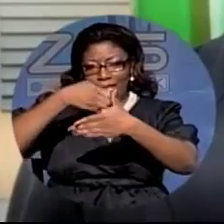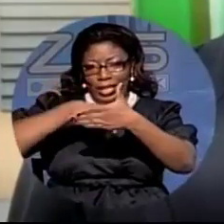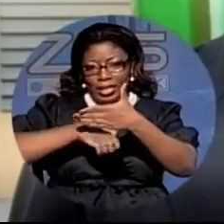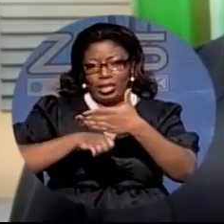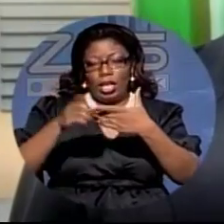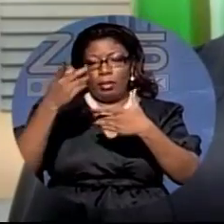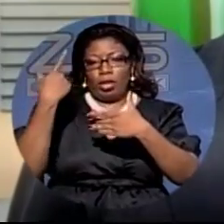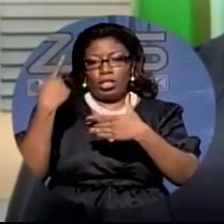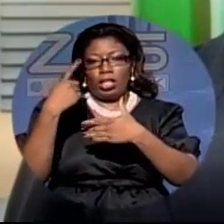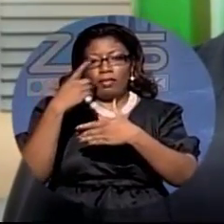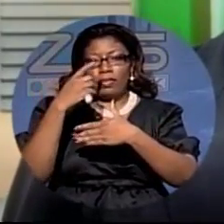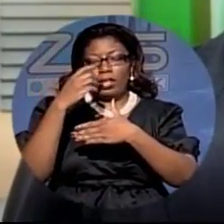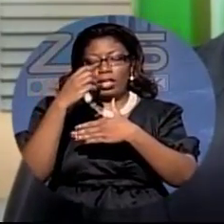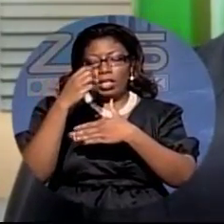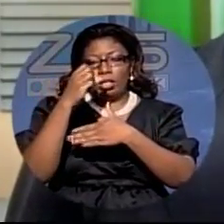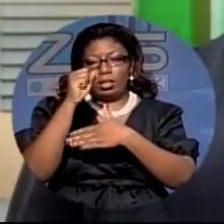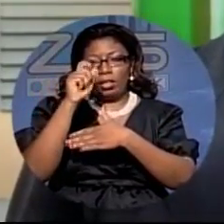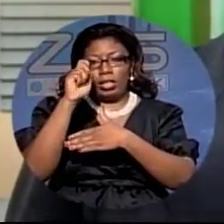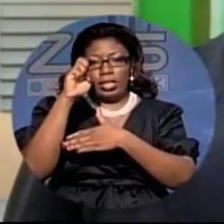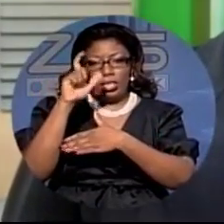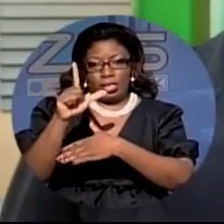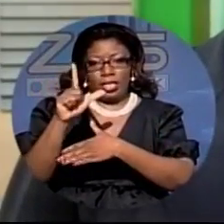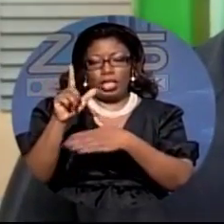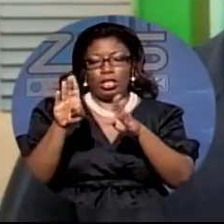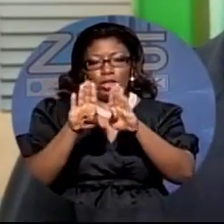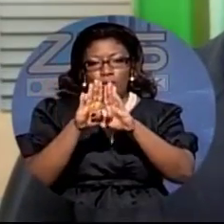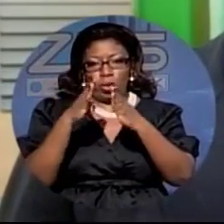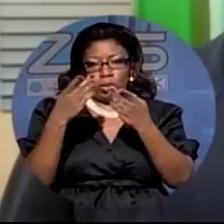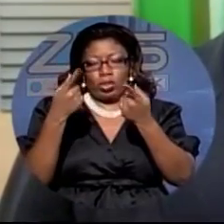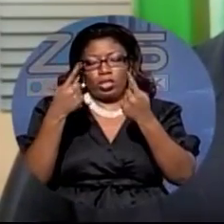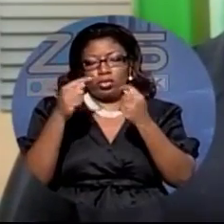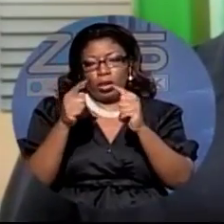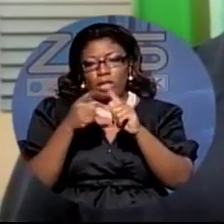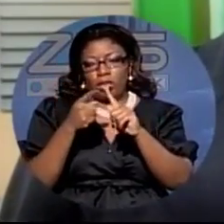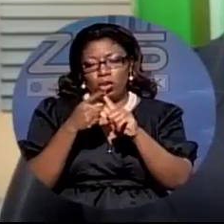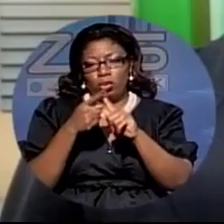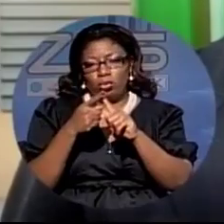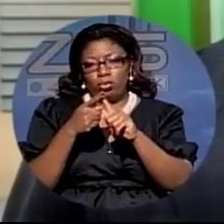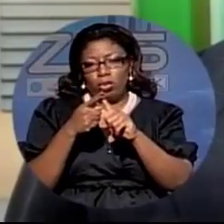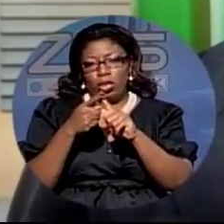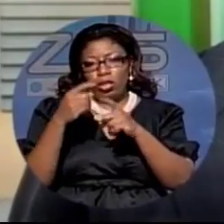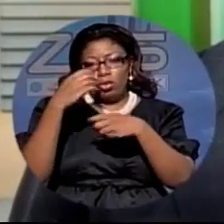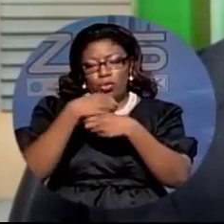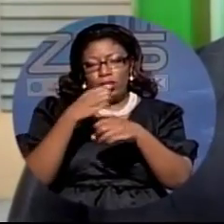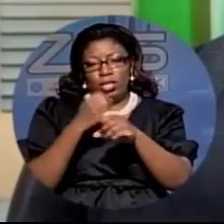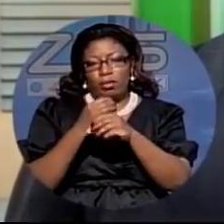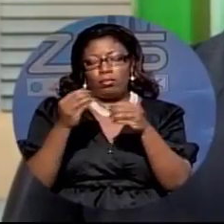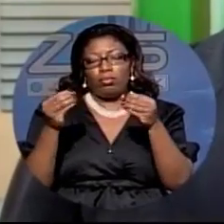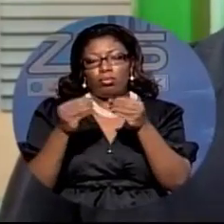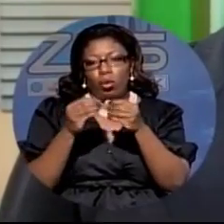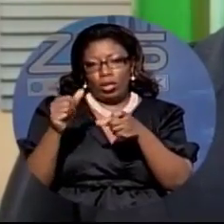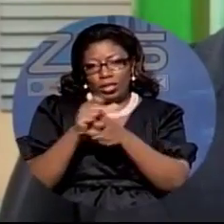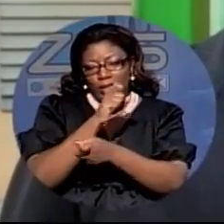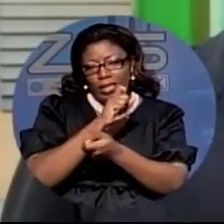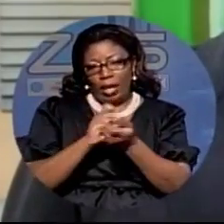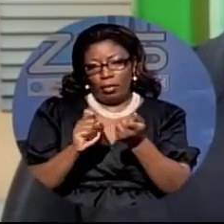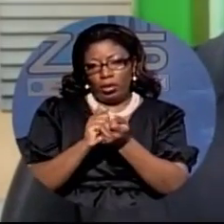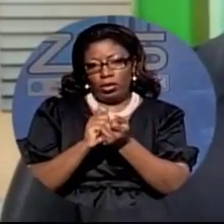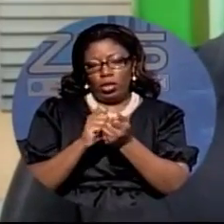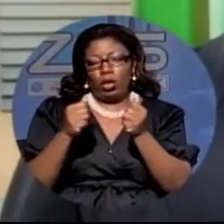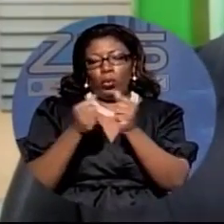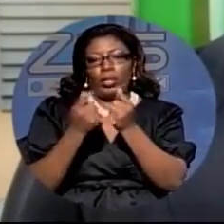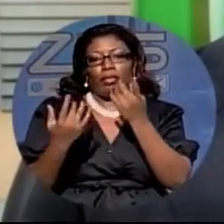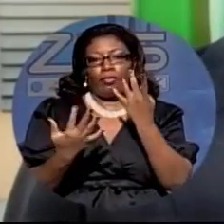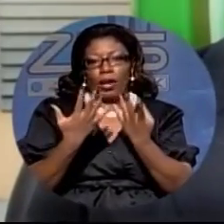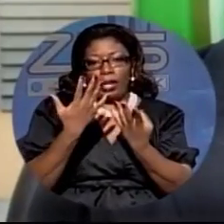and they would have sought to create havoc by creating a fire there we're thankful that the